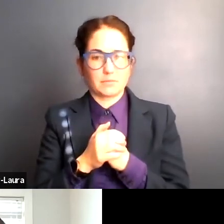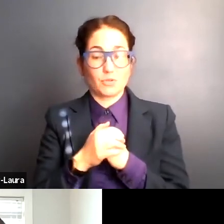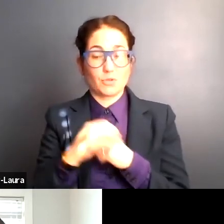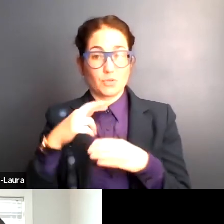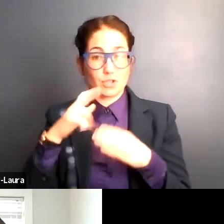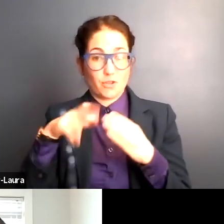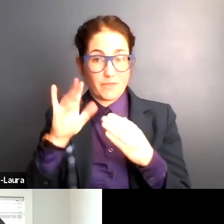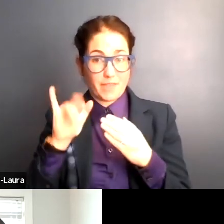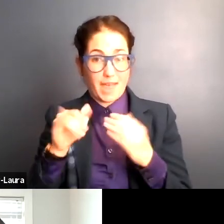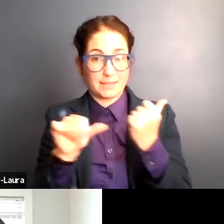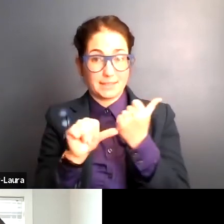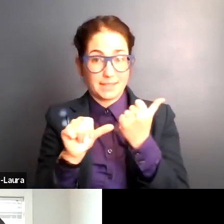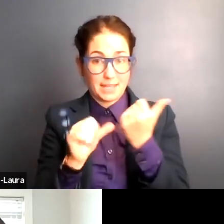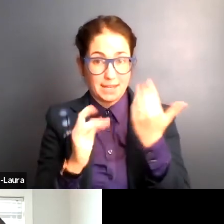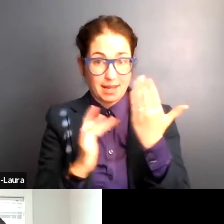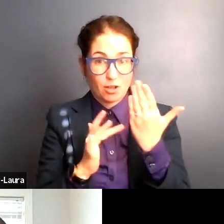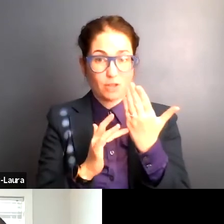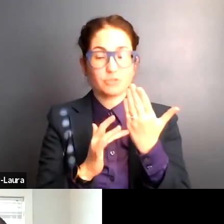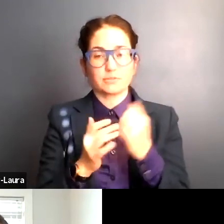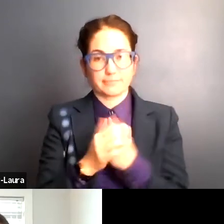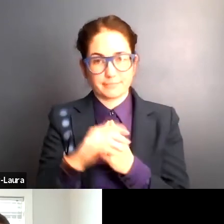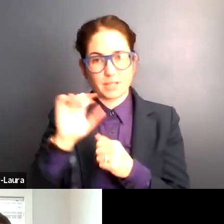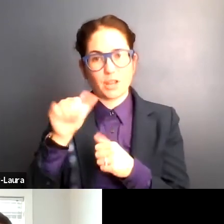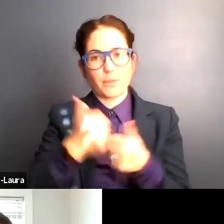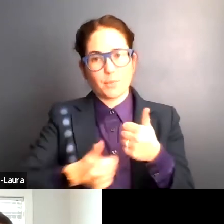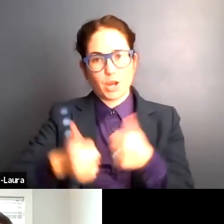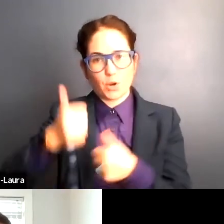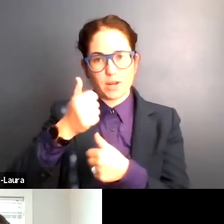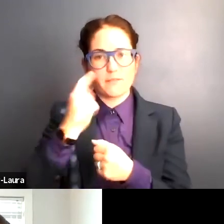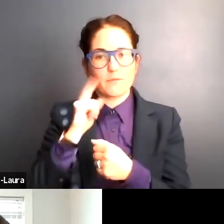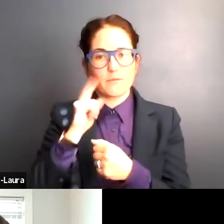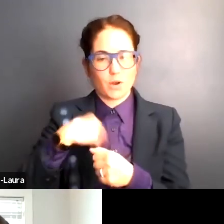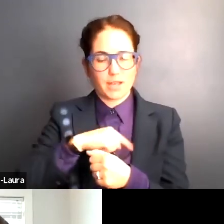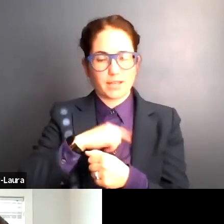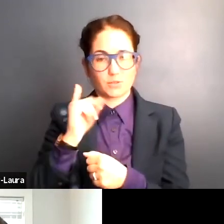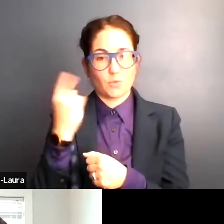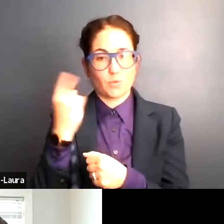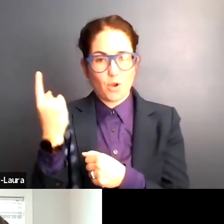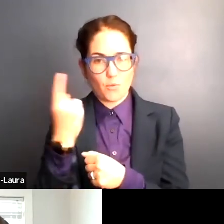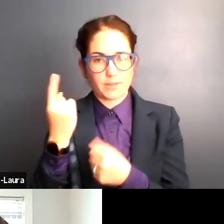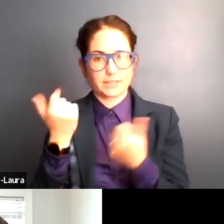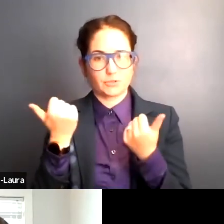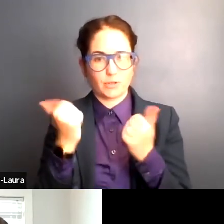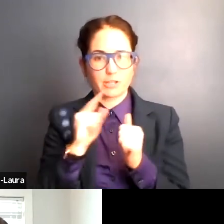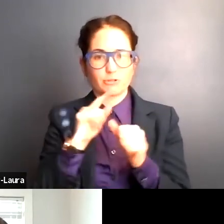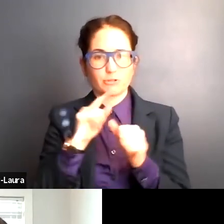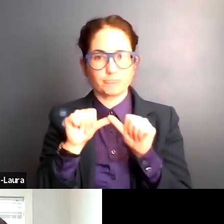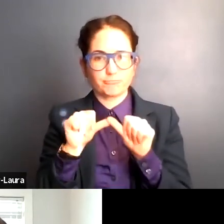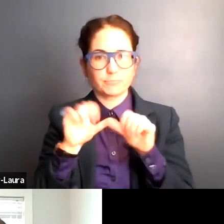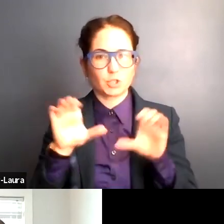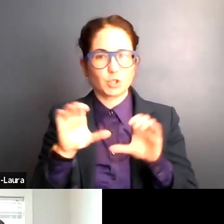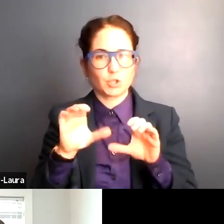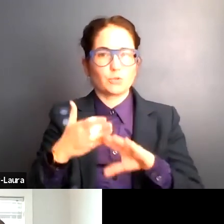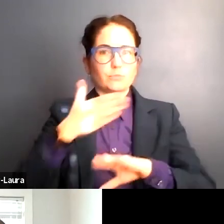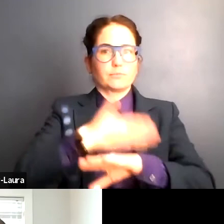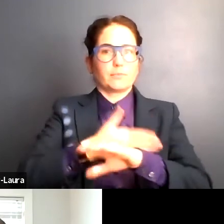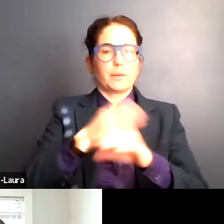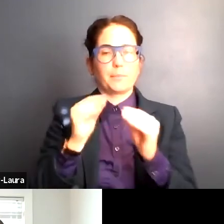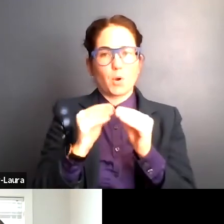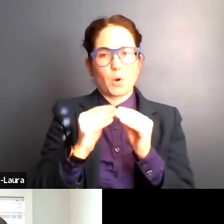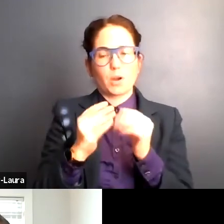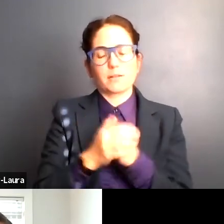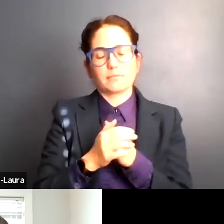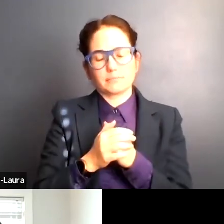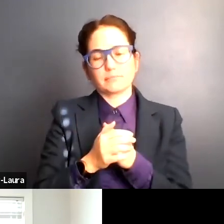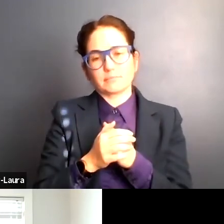assistive technology is another priority area for us that we're always looking to, to do more in. And again, that was sort